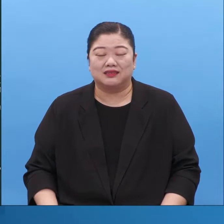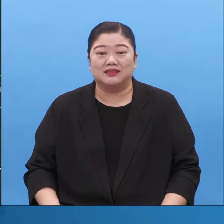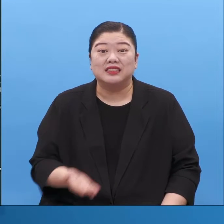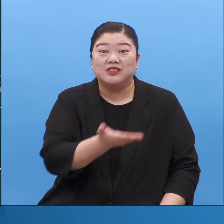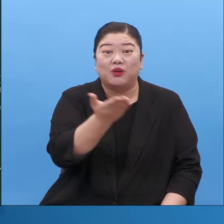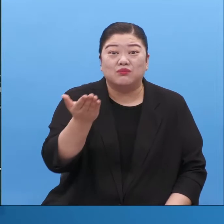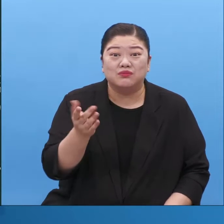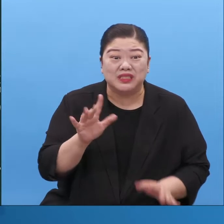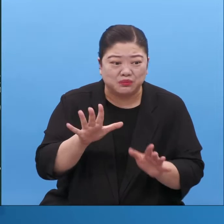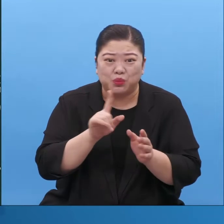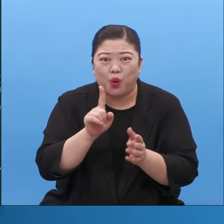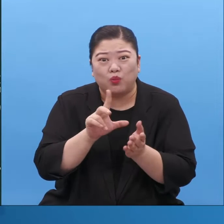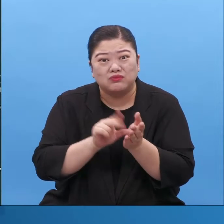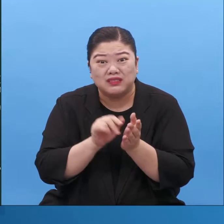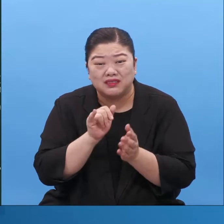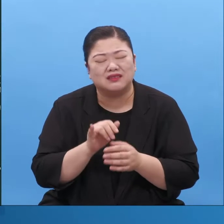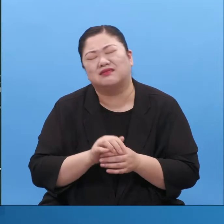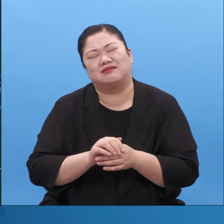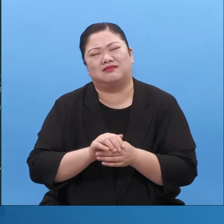Nothing is a problem.